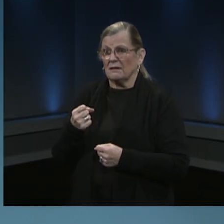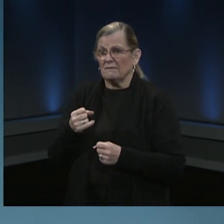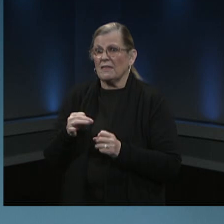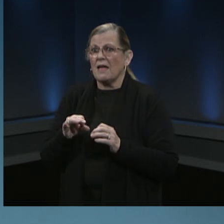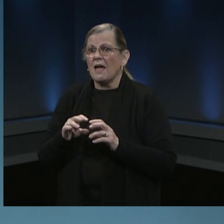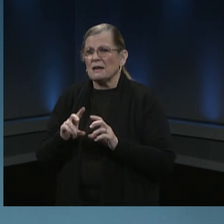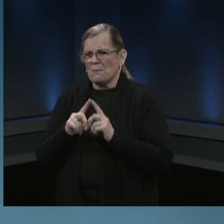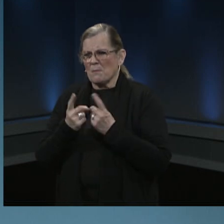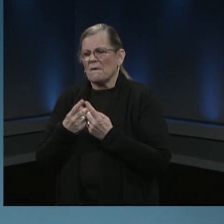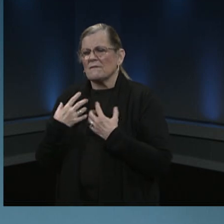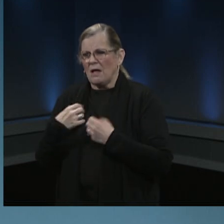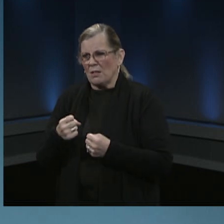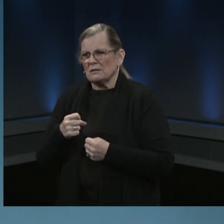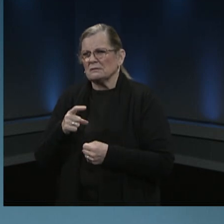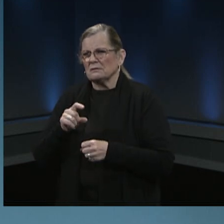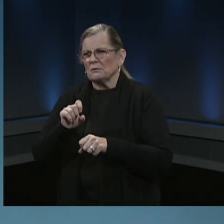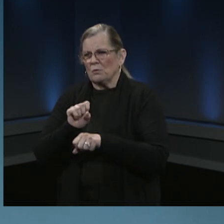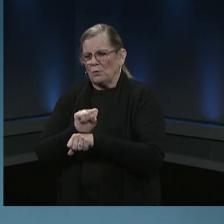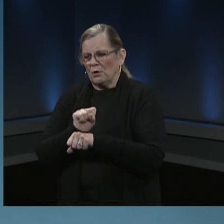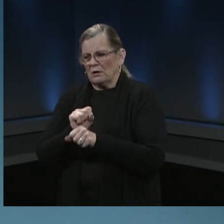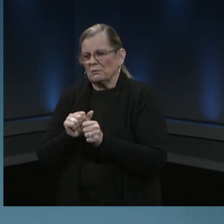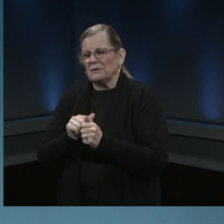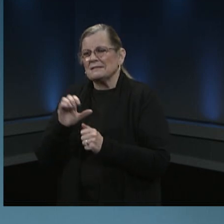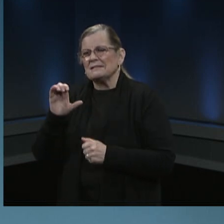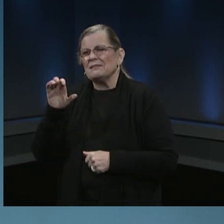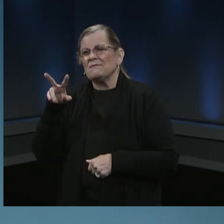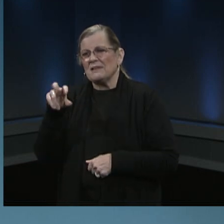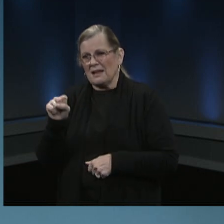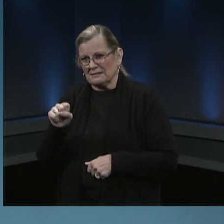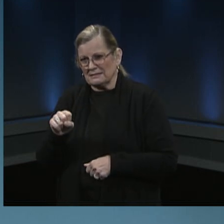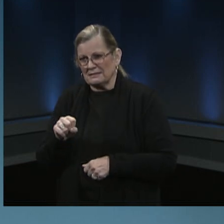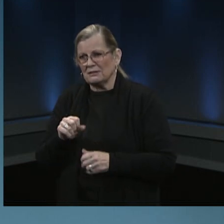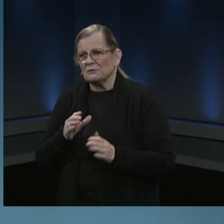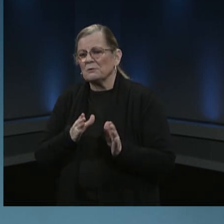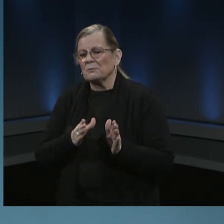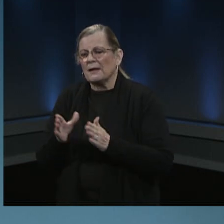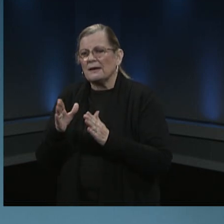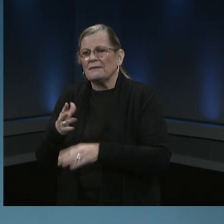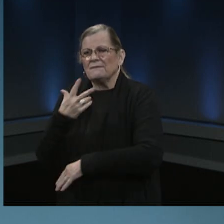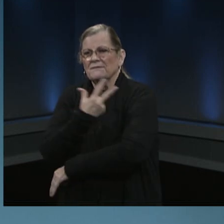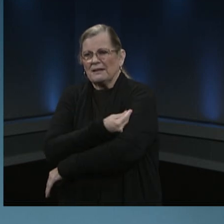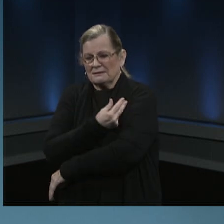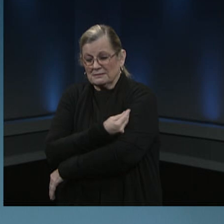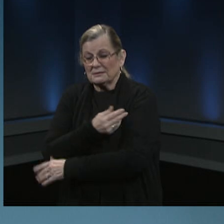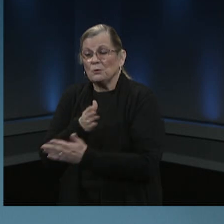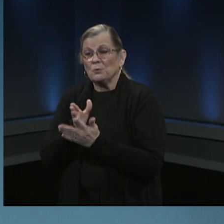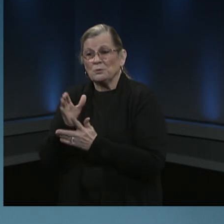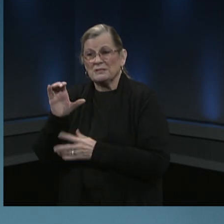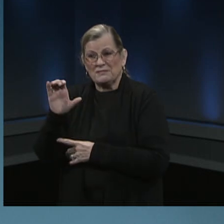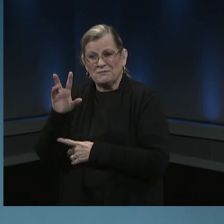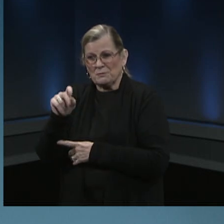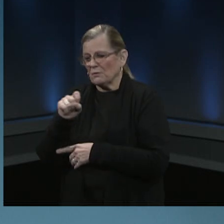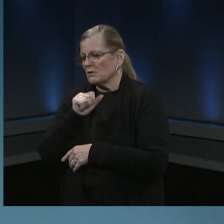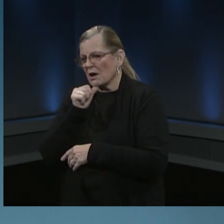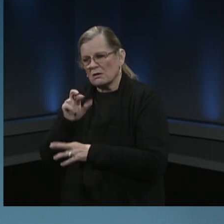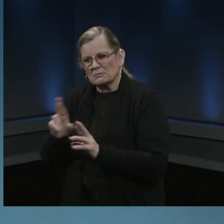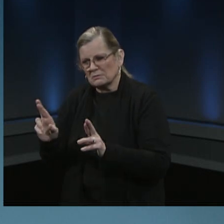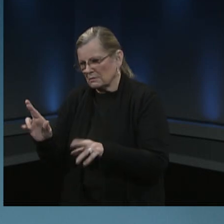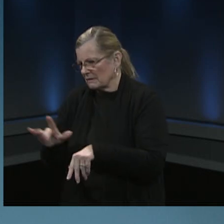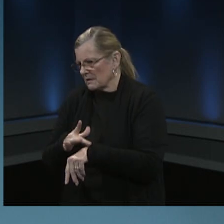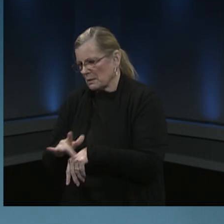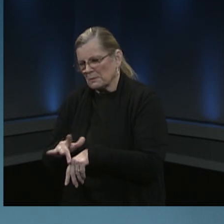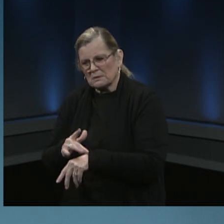plan vaccination through cvs pharmacies it's not available yet at this time